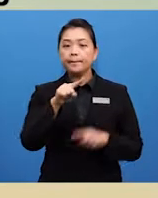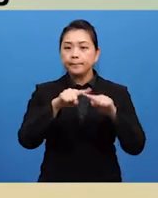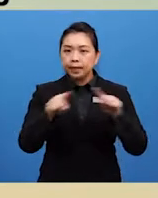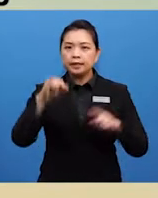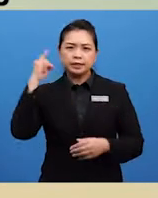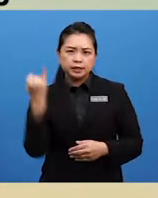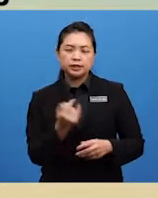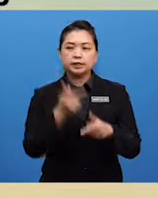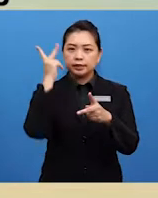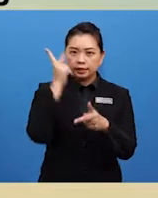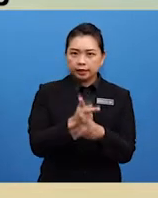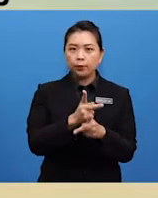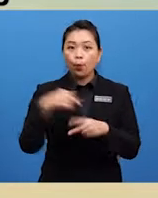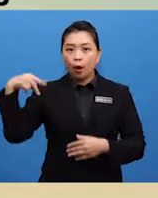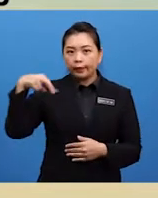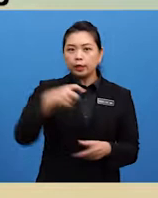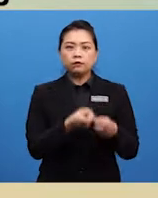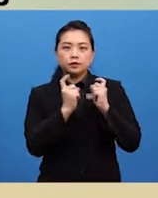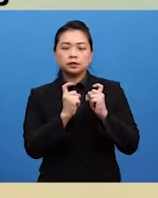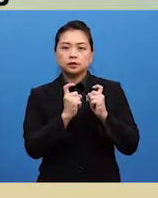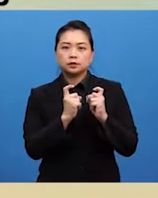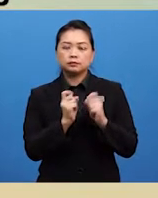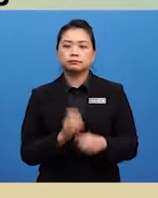but just kept on walking faster.